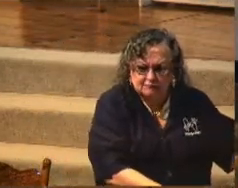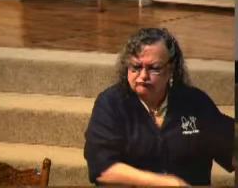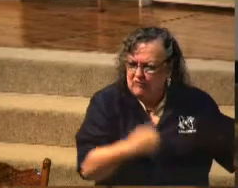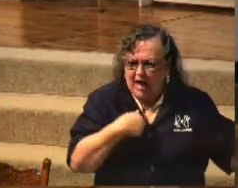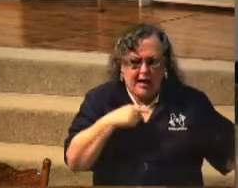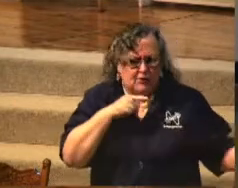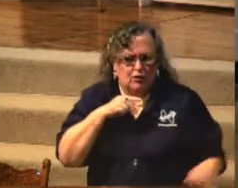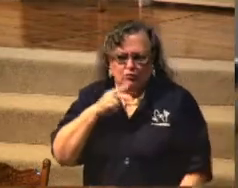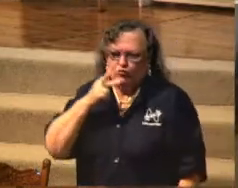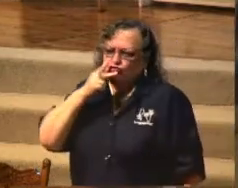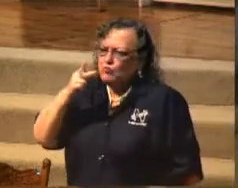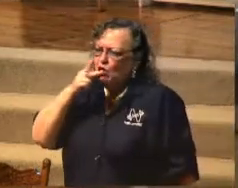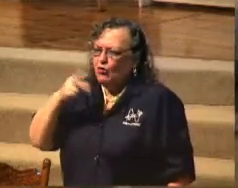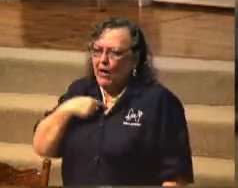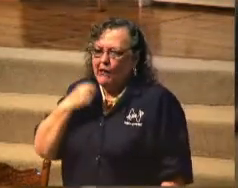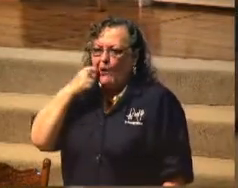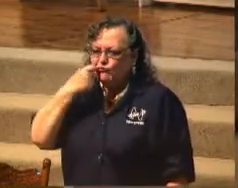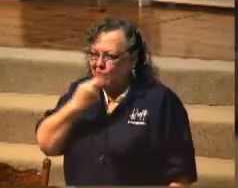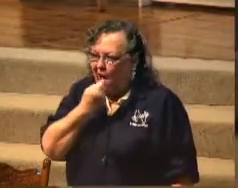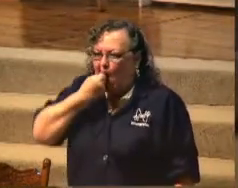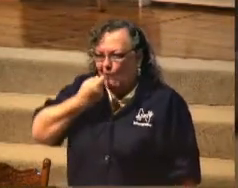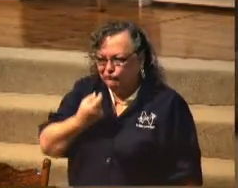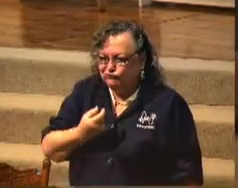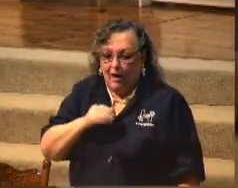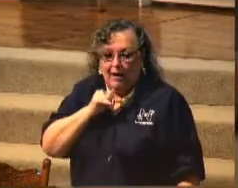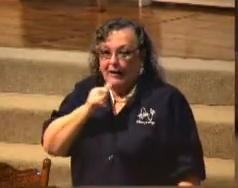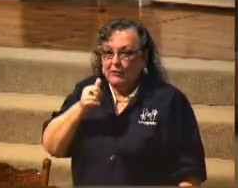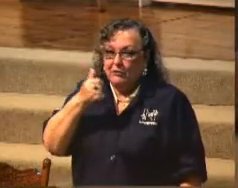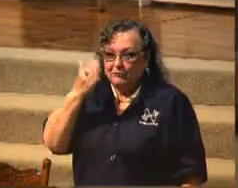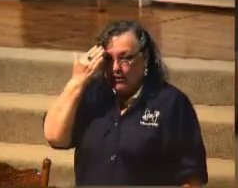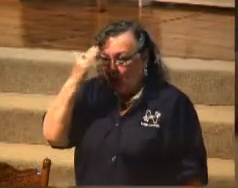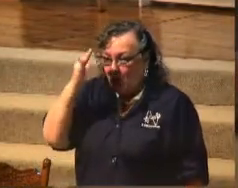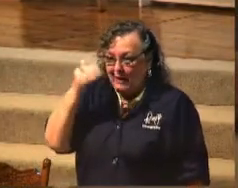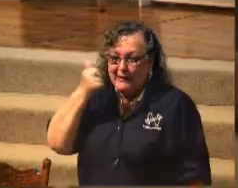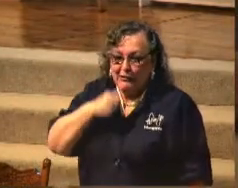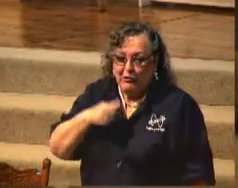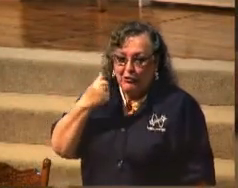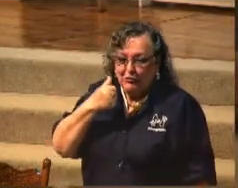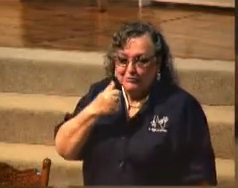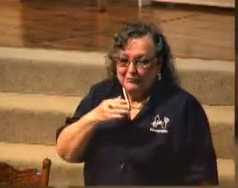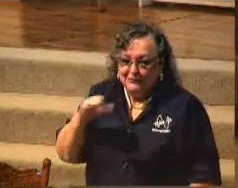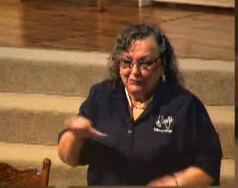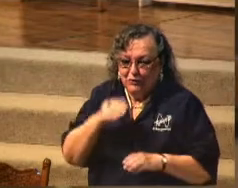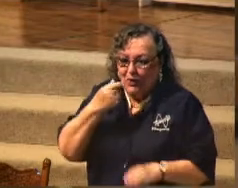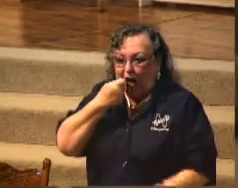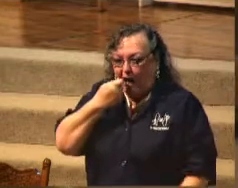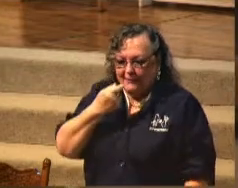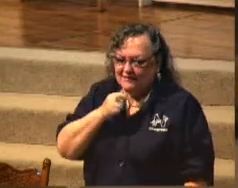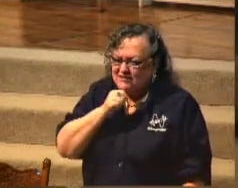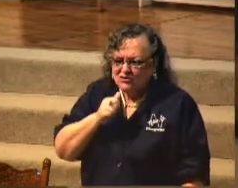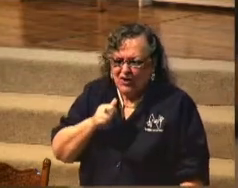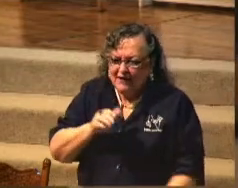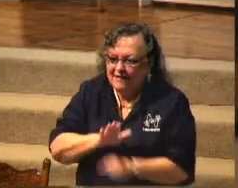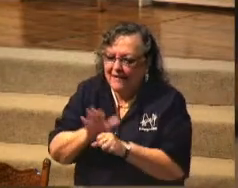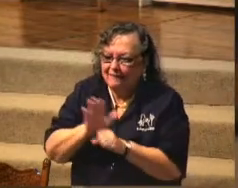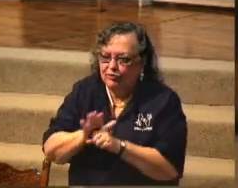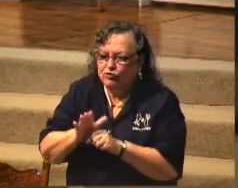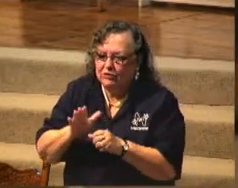I don't chew and I don't run with the girls that do, you know. It's not enough for us to just abstain from things.